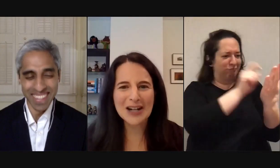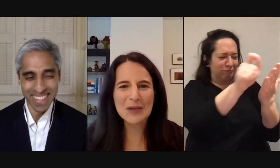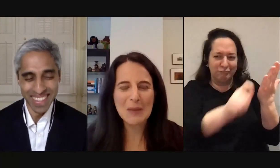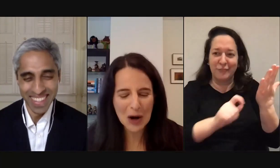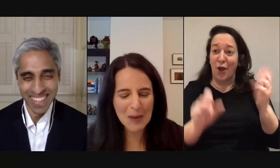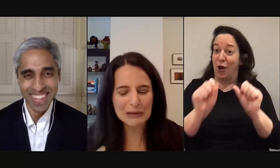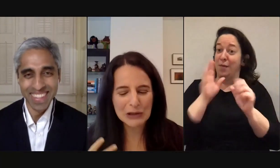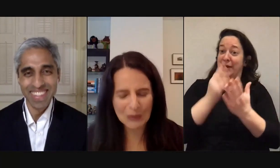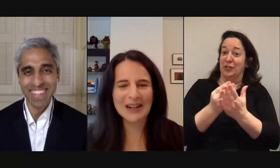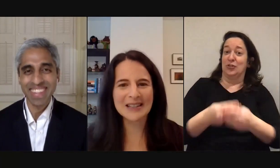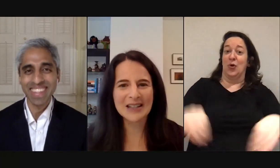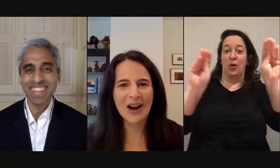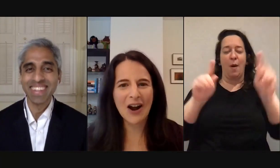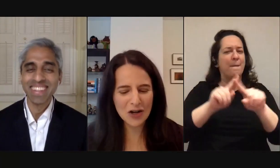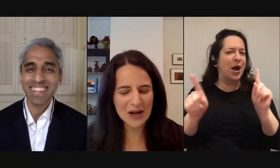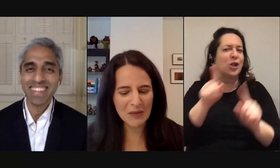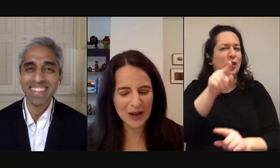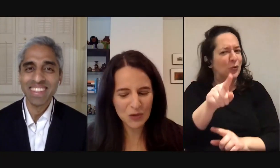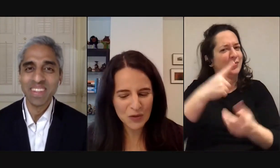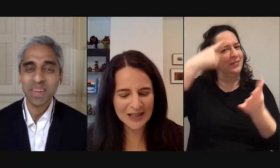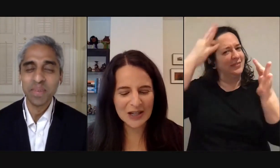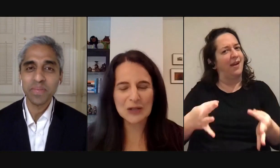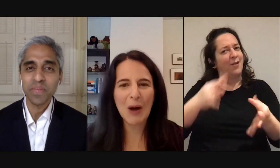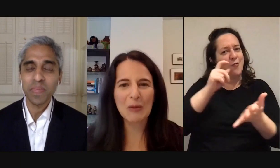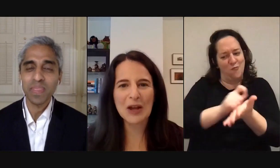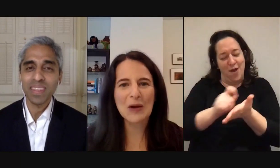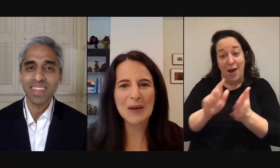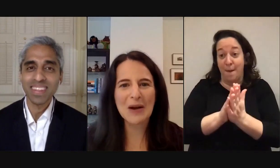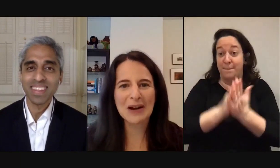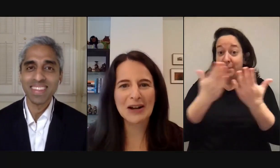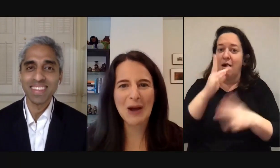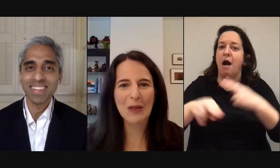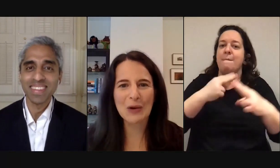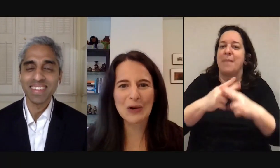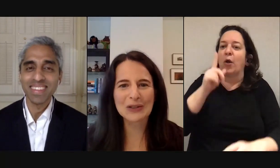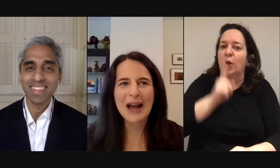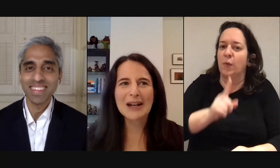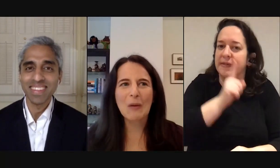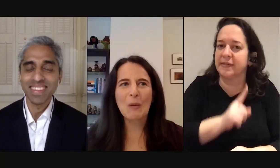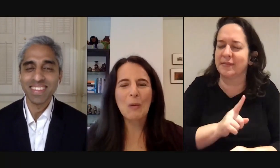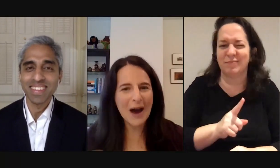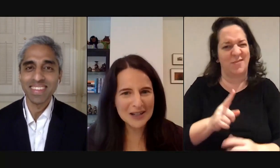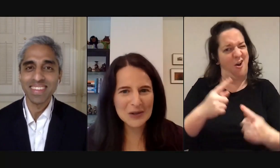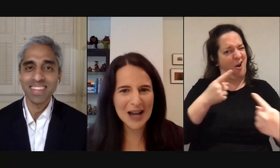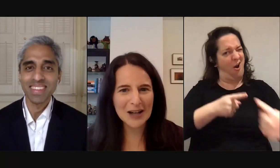you decided to write a book about loneliness arguing that it's a really serious problem here in America and around the world. Now why did you decide